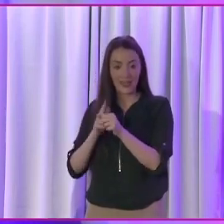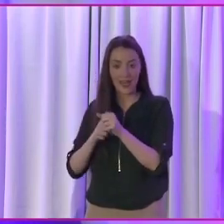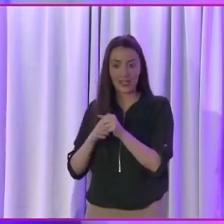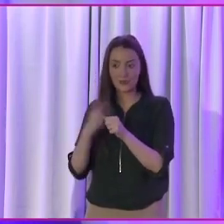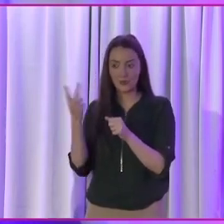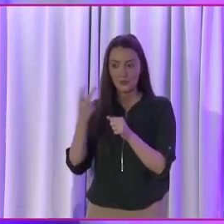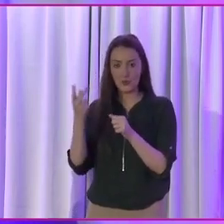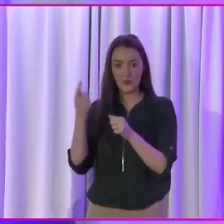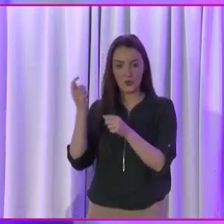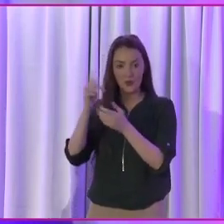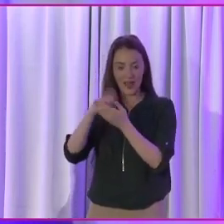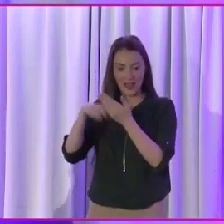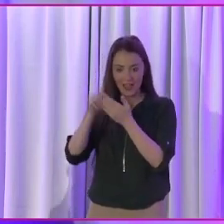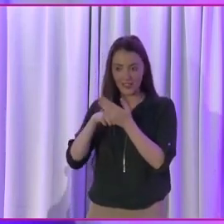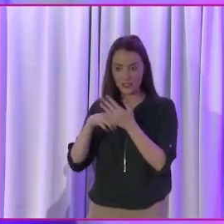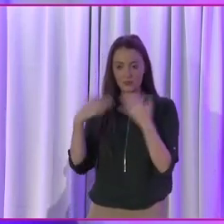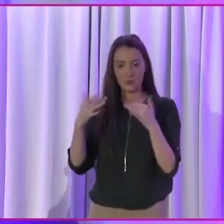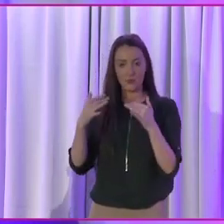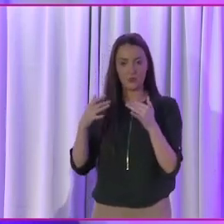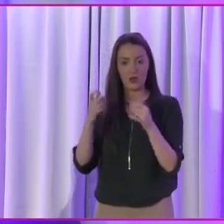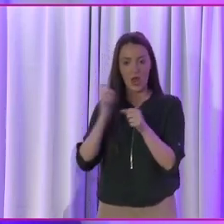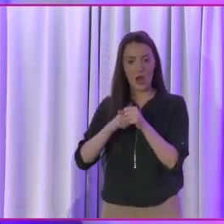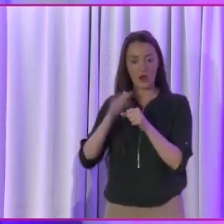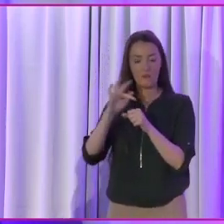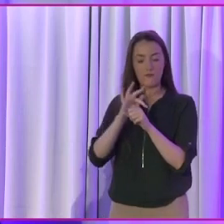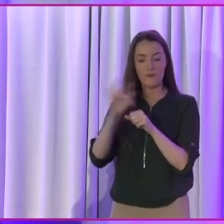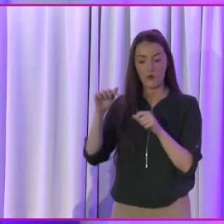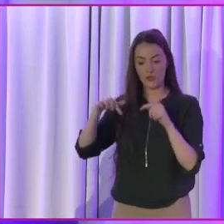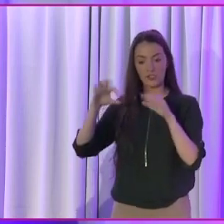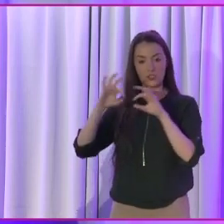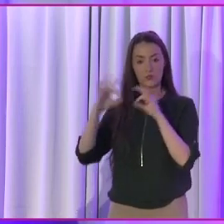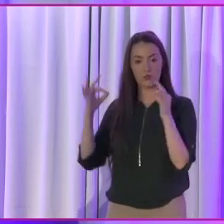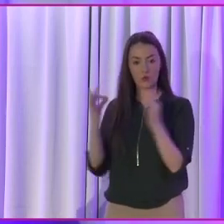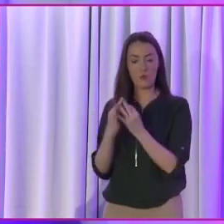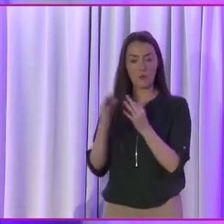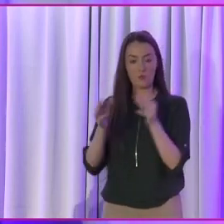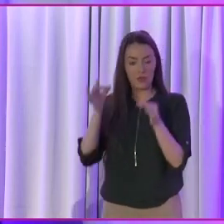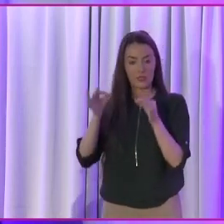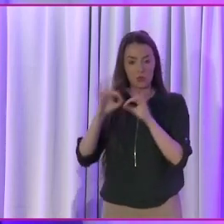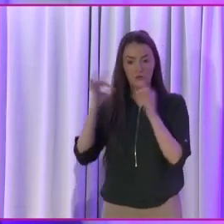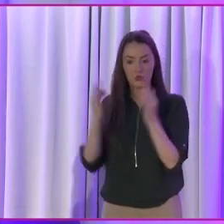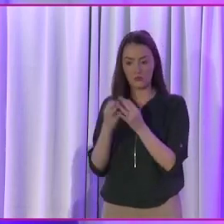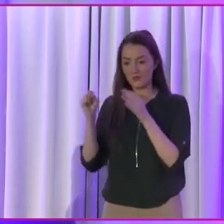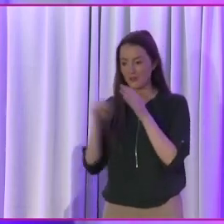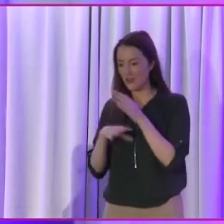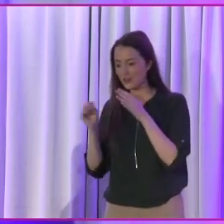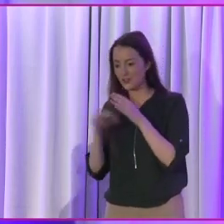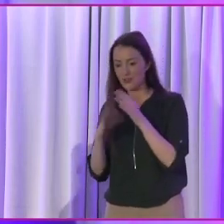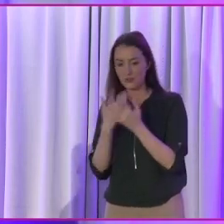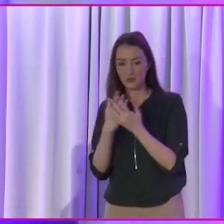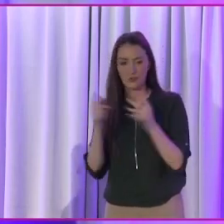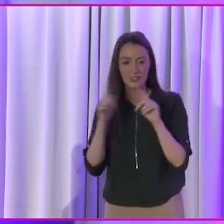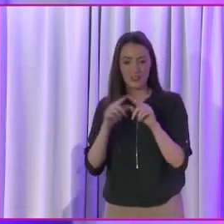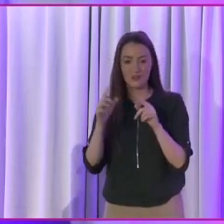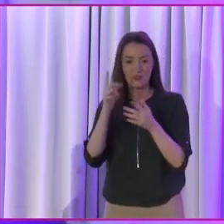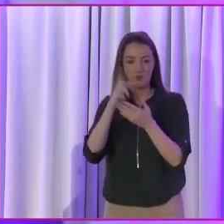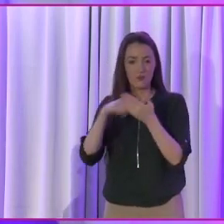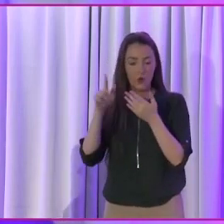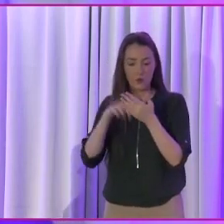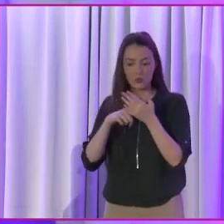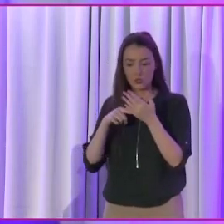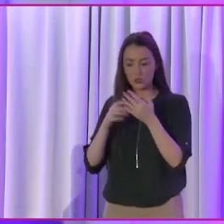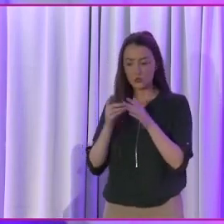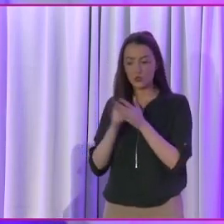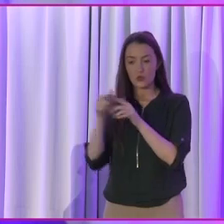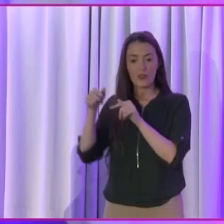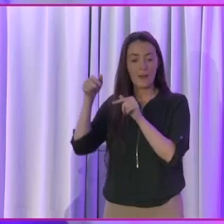elections that were very, very difficult for Fine Gael as they had lost many, many Shannon votes during that